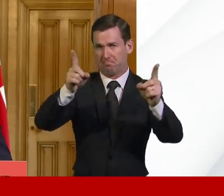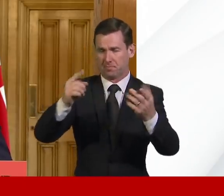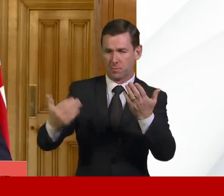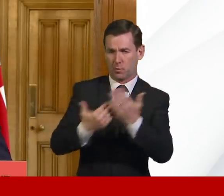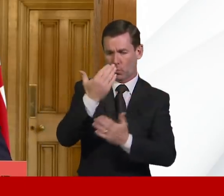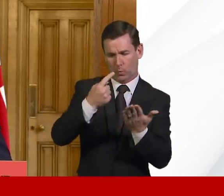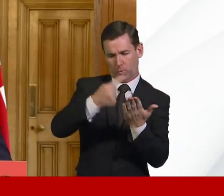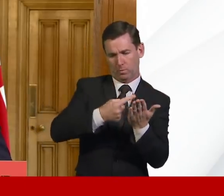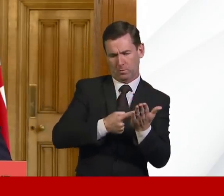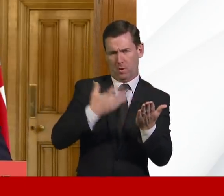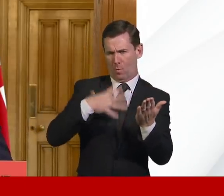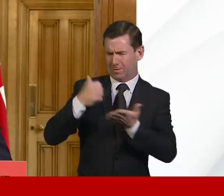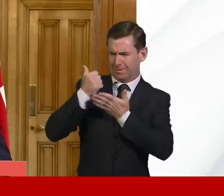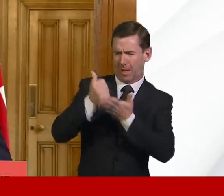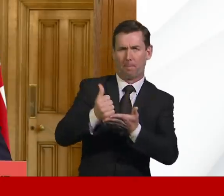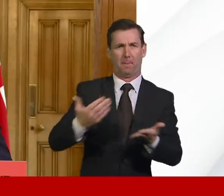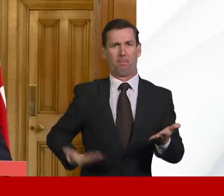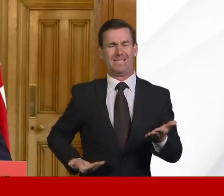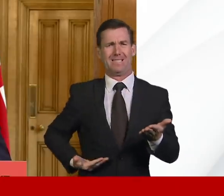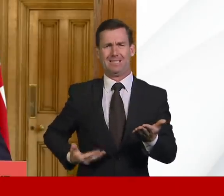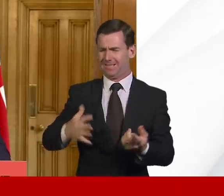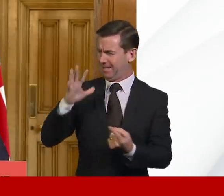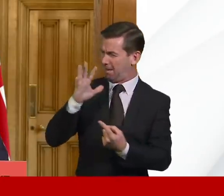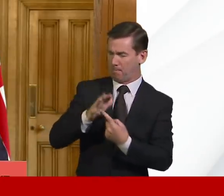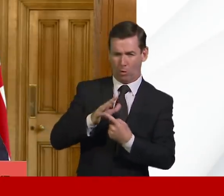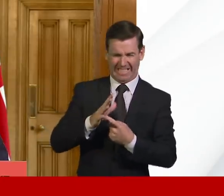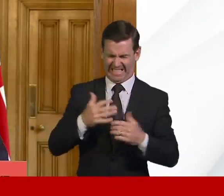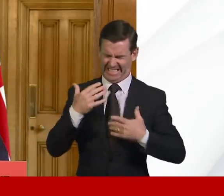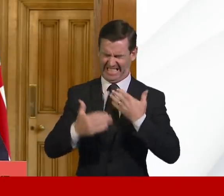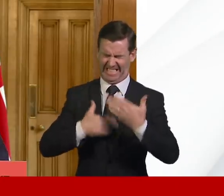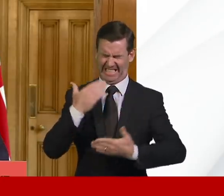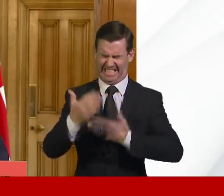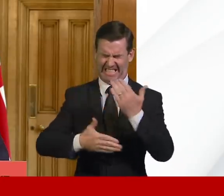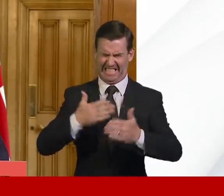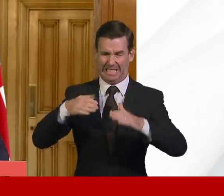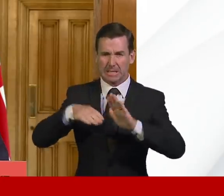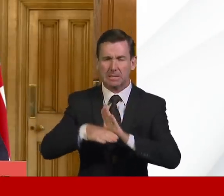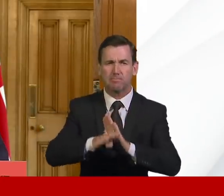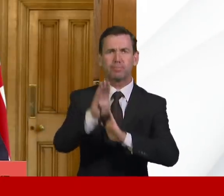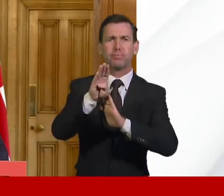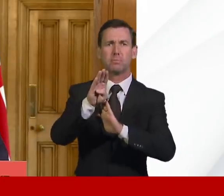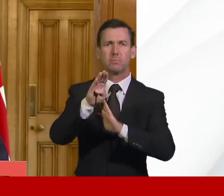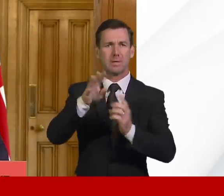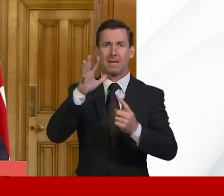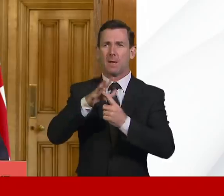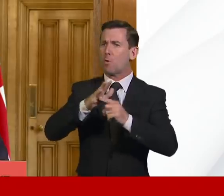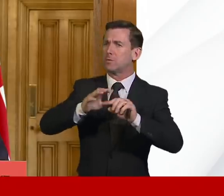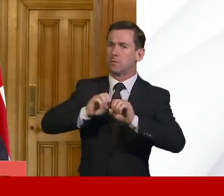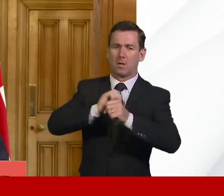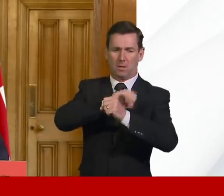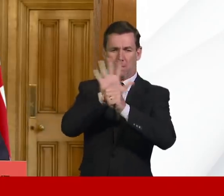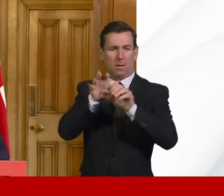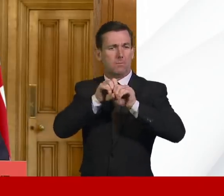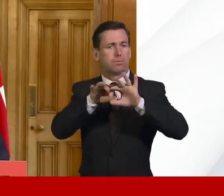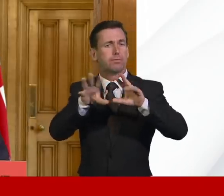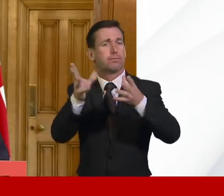businesses greater flexibility as they face the current crisis. To help them emerge intact the other